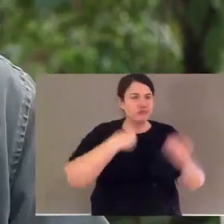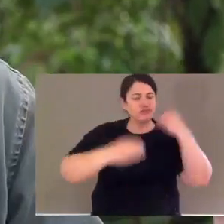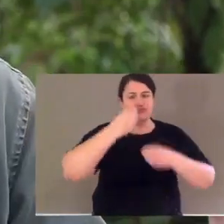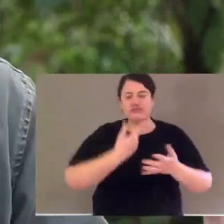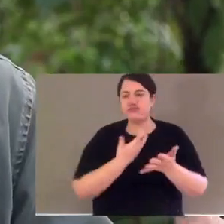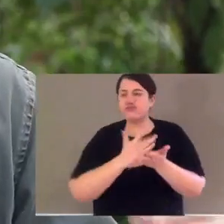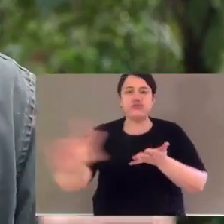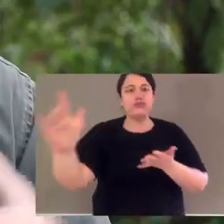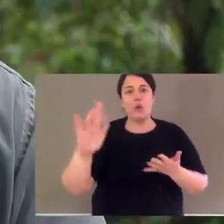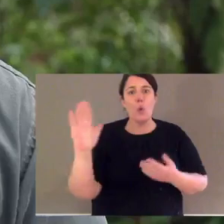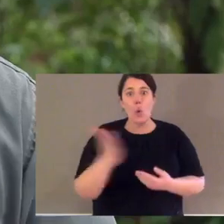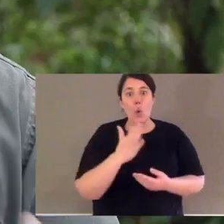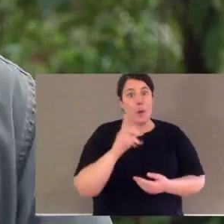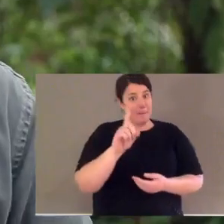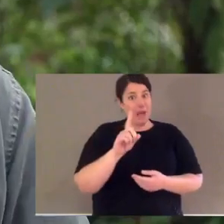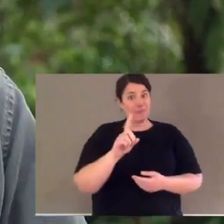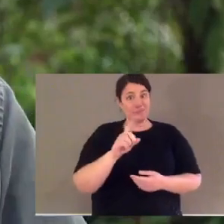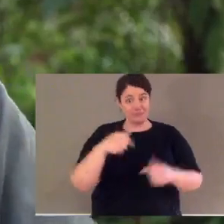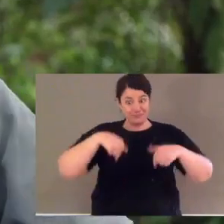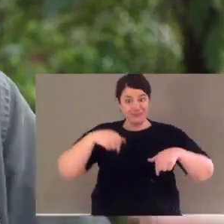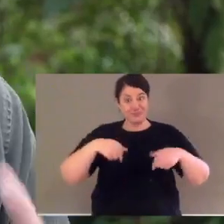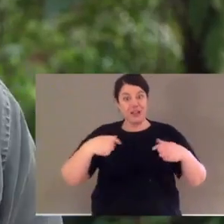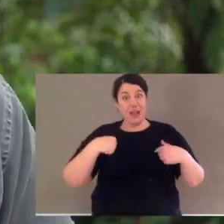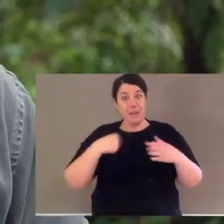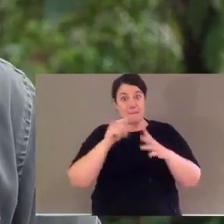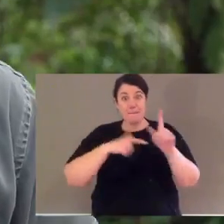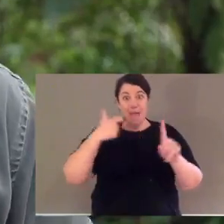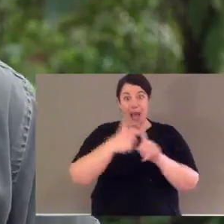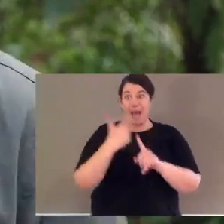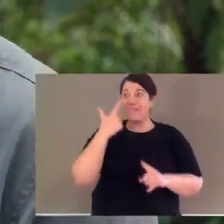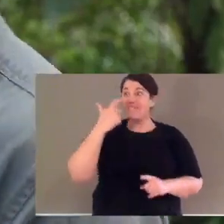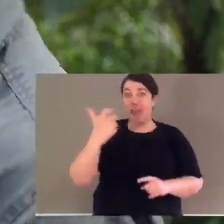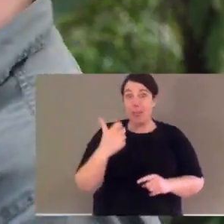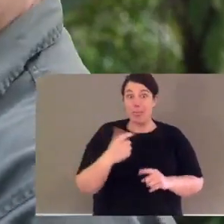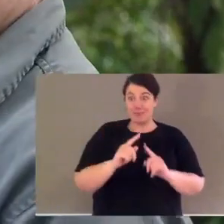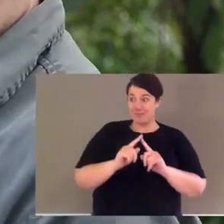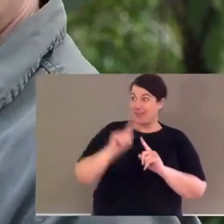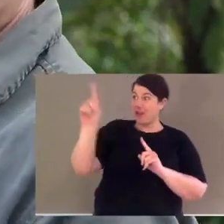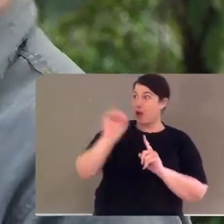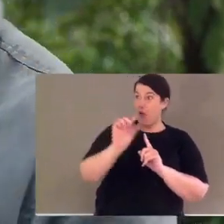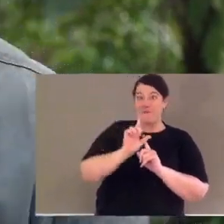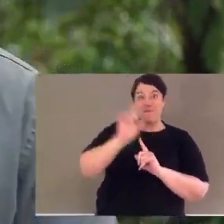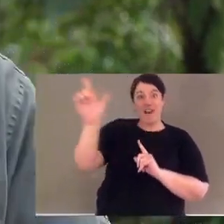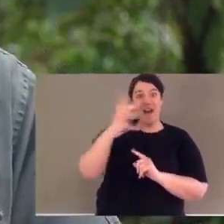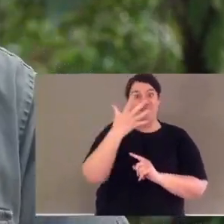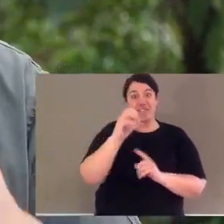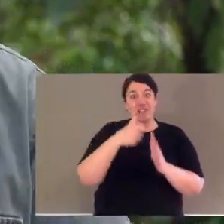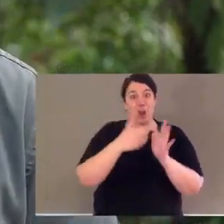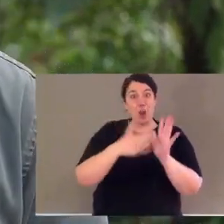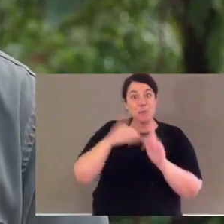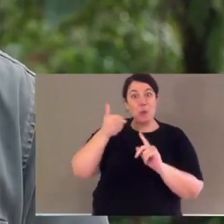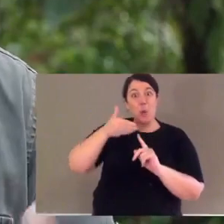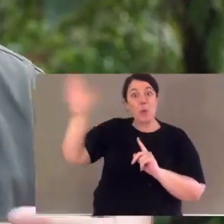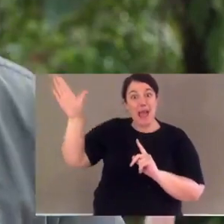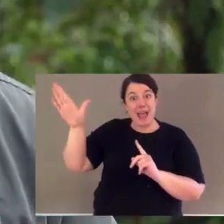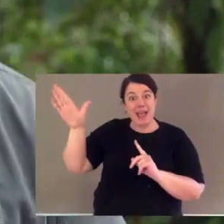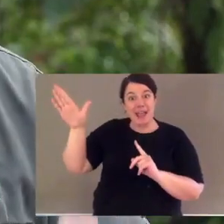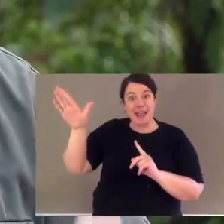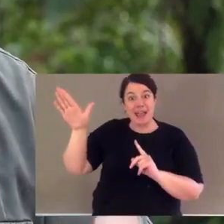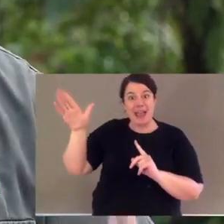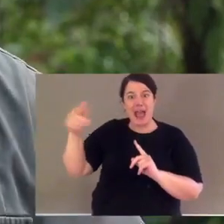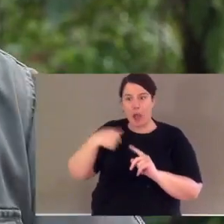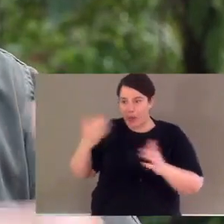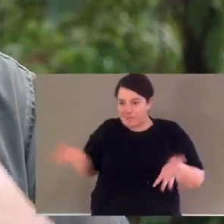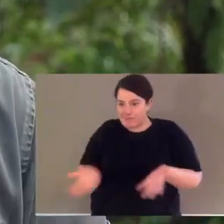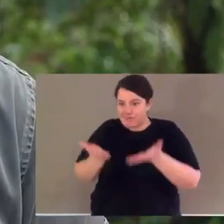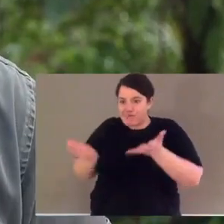their populations. They were actually rediscovered by the Australian reptile park, just 50 kilometres from where I'm standing now, and they were brought